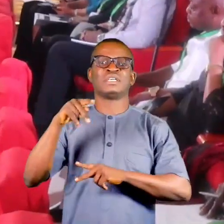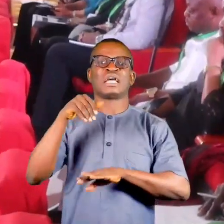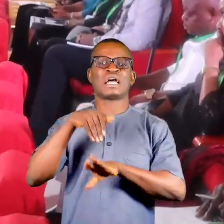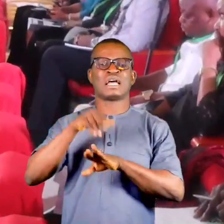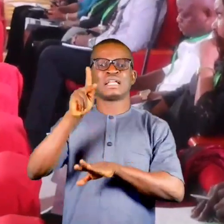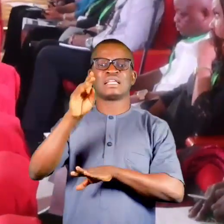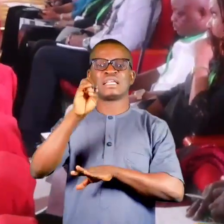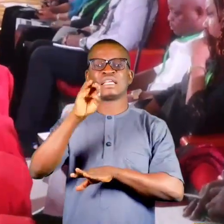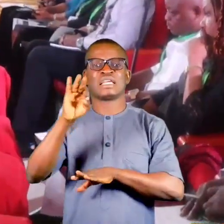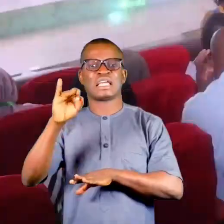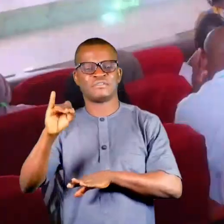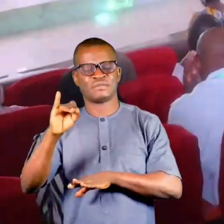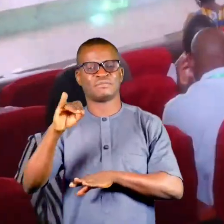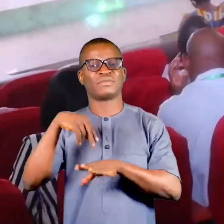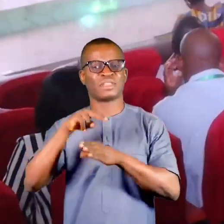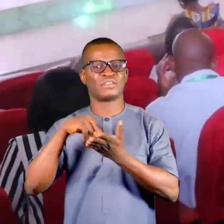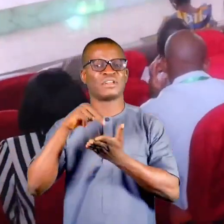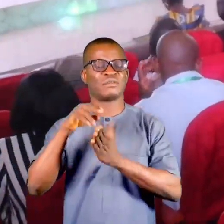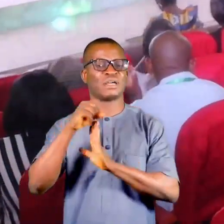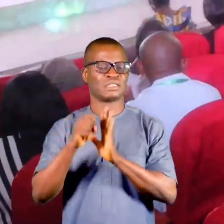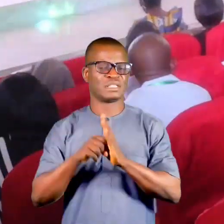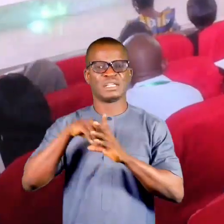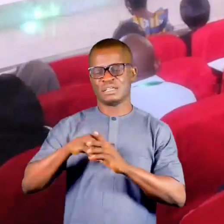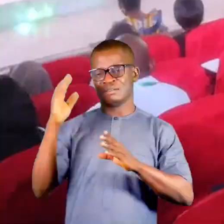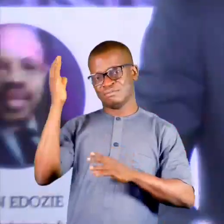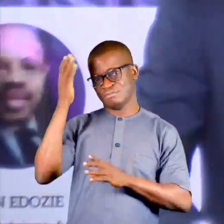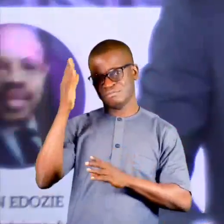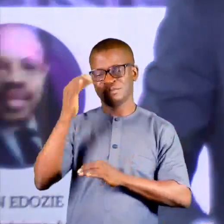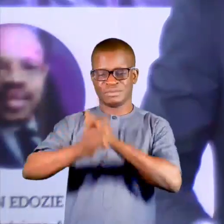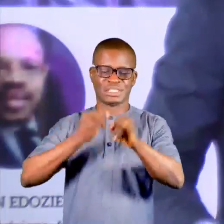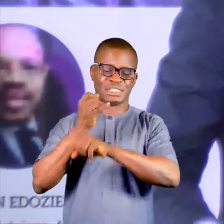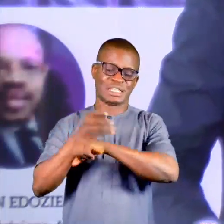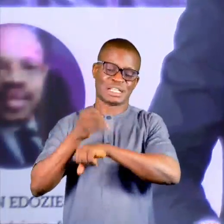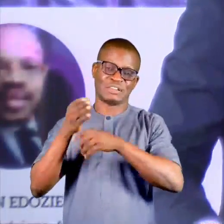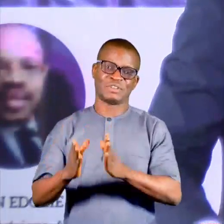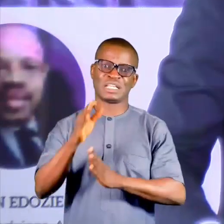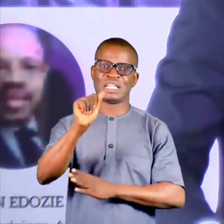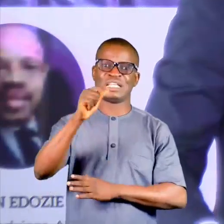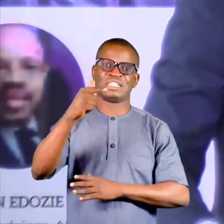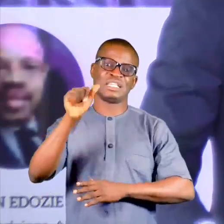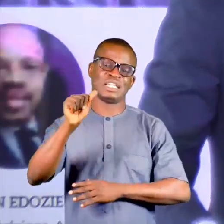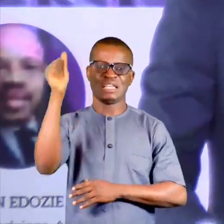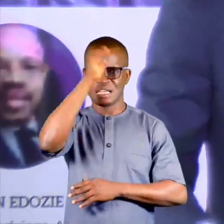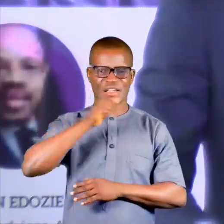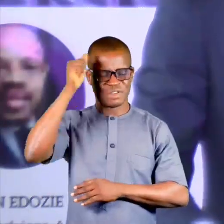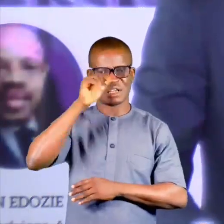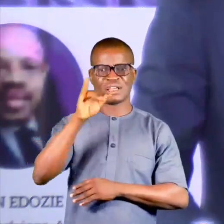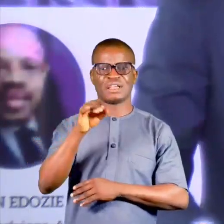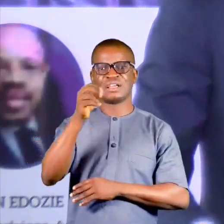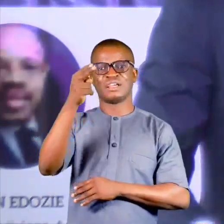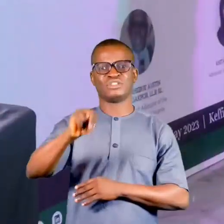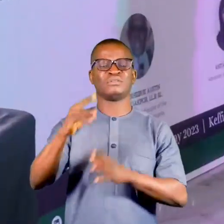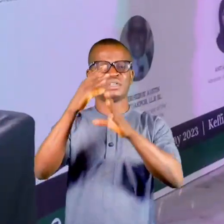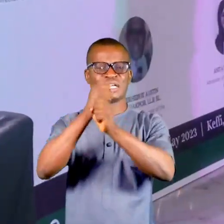Kefi, Nasarawa State. In his opening remarks, the International Advisor, AGA Africa, John